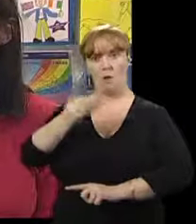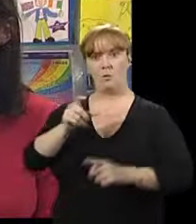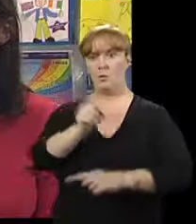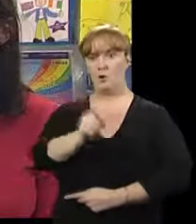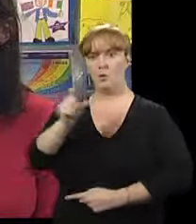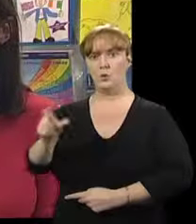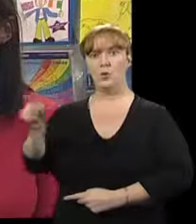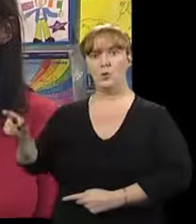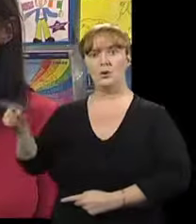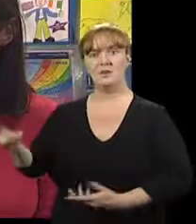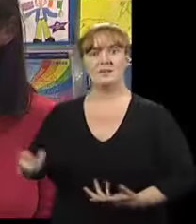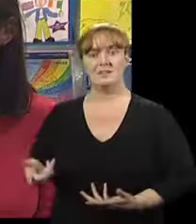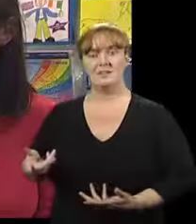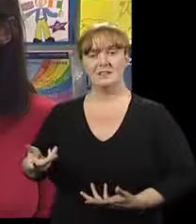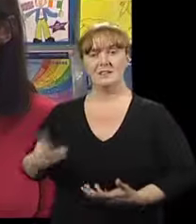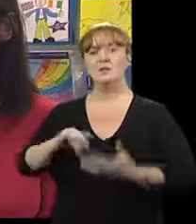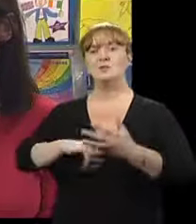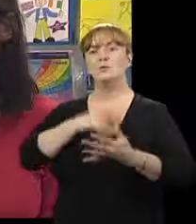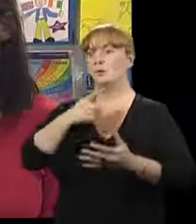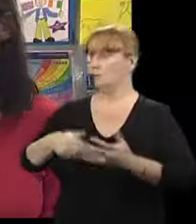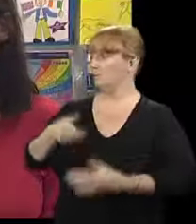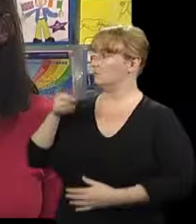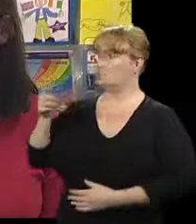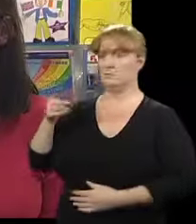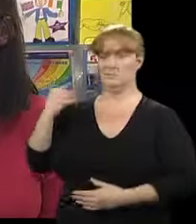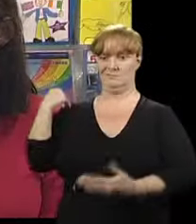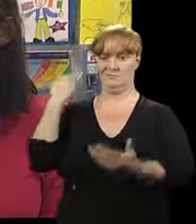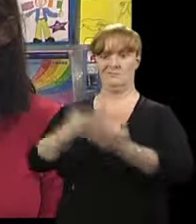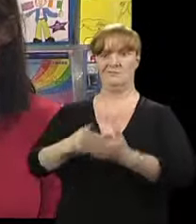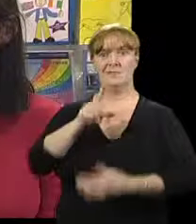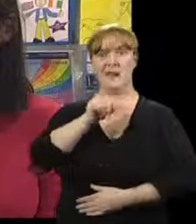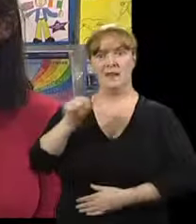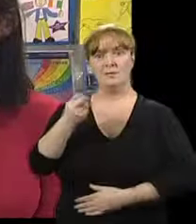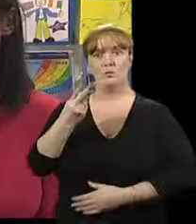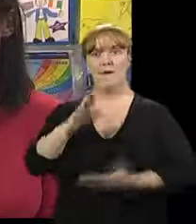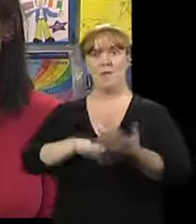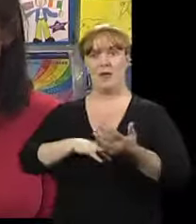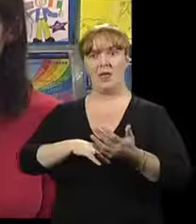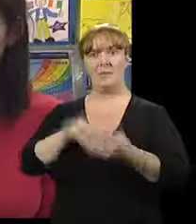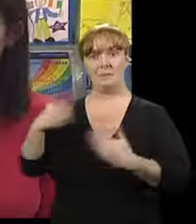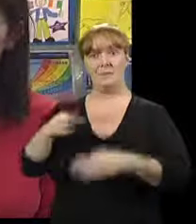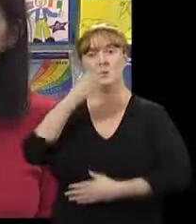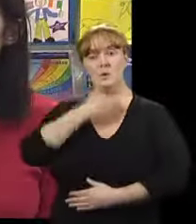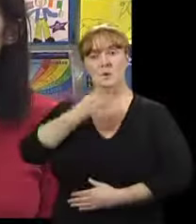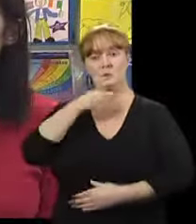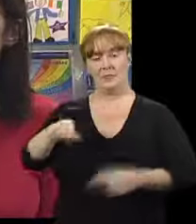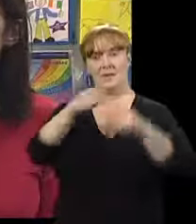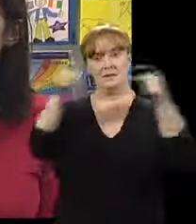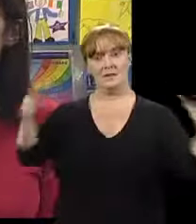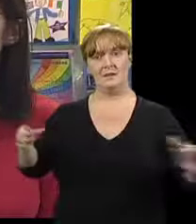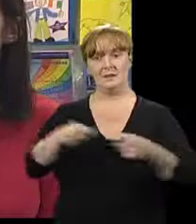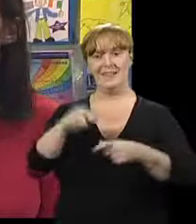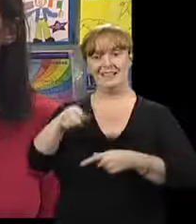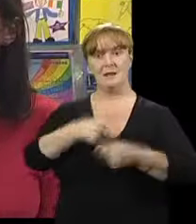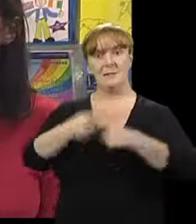using. So over the last 11, 12 months that she's had the machine, she's got much, much quicker